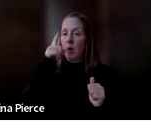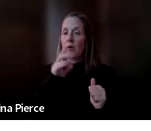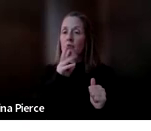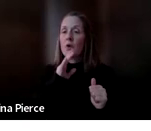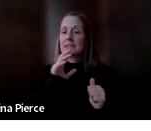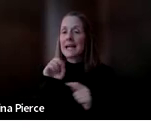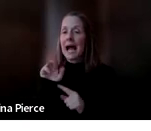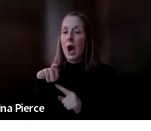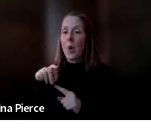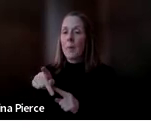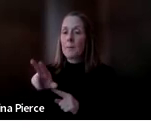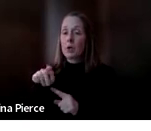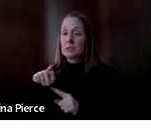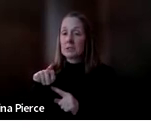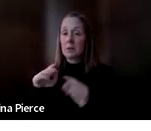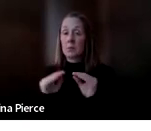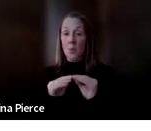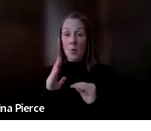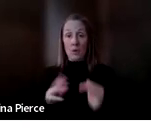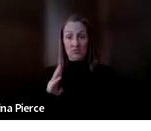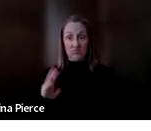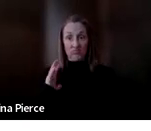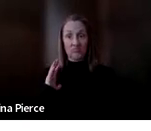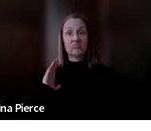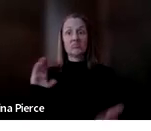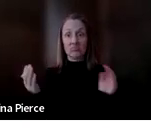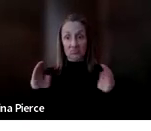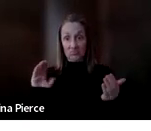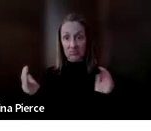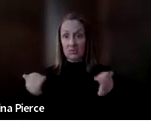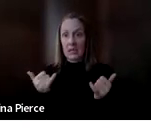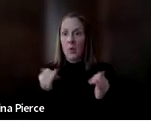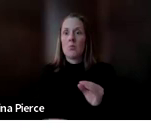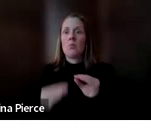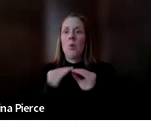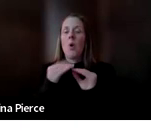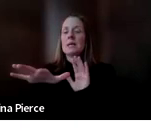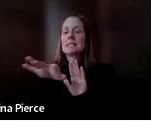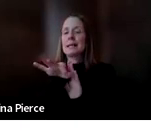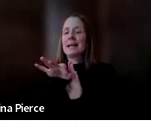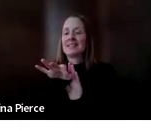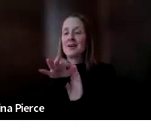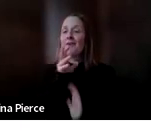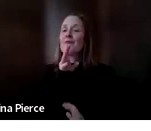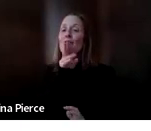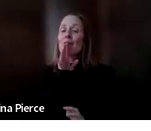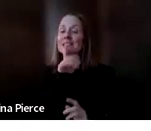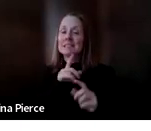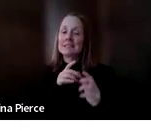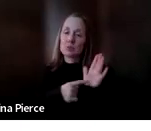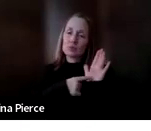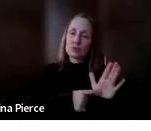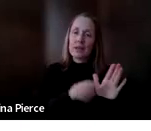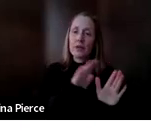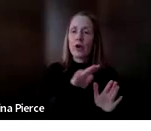voices available now than there used to be. And it's best to select a voice that best reflects the individual's age, gender